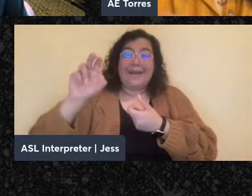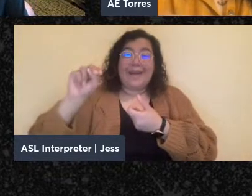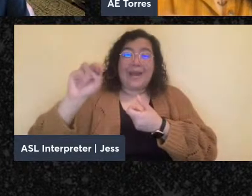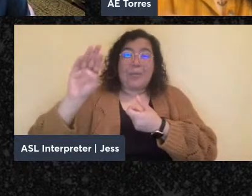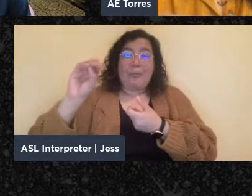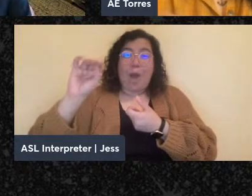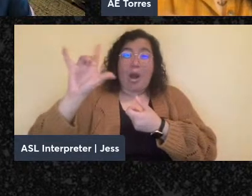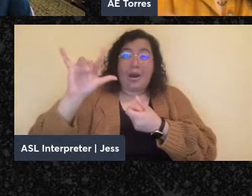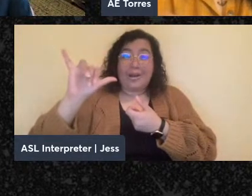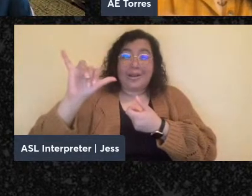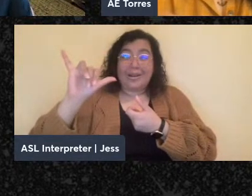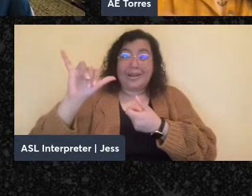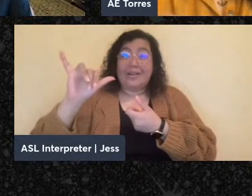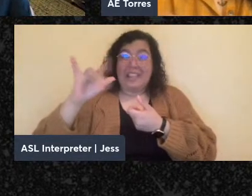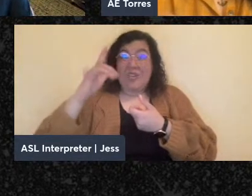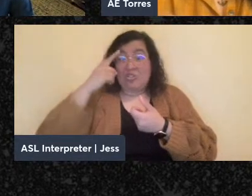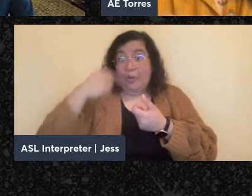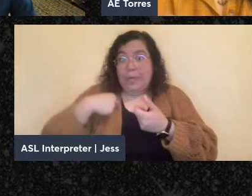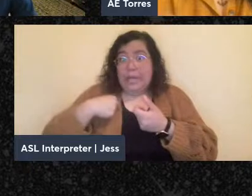that's what it did for me.